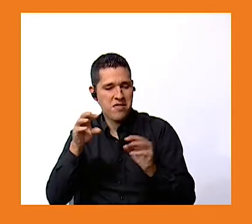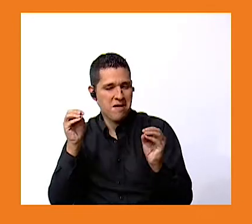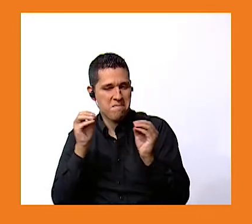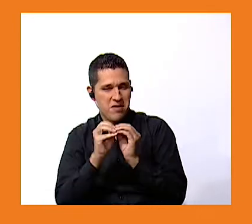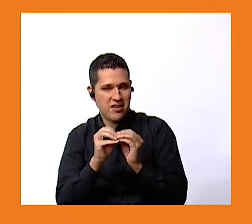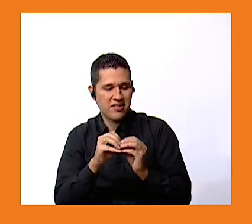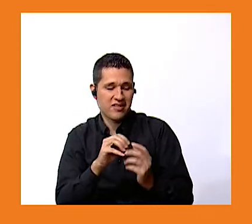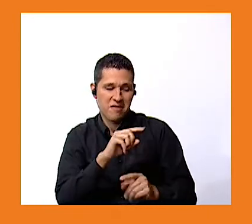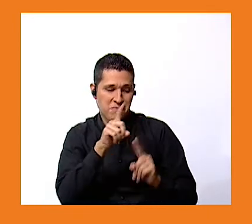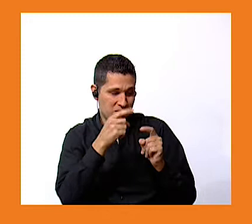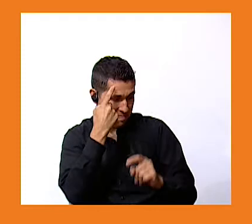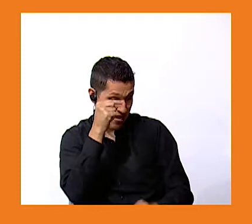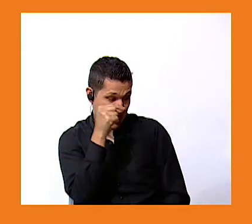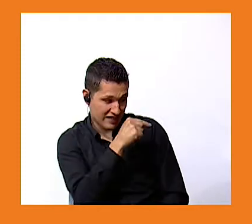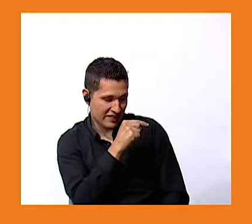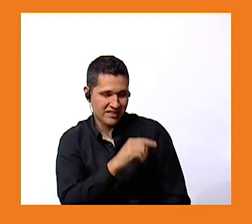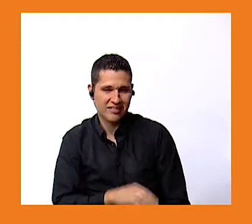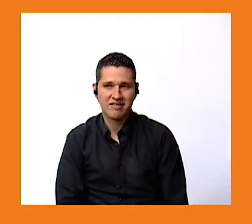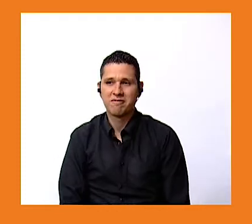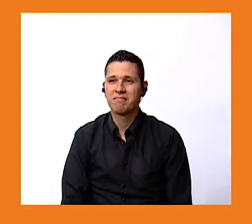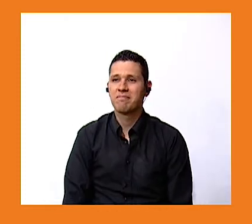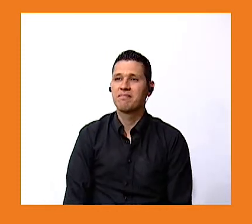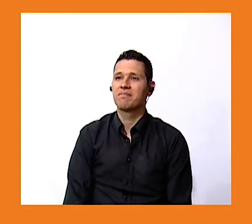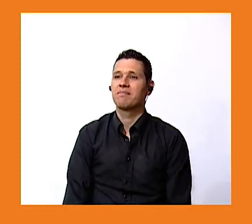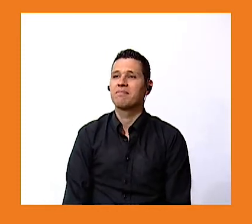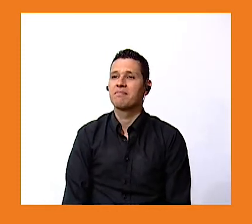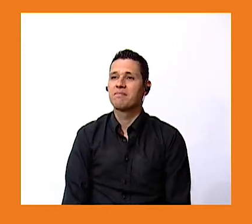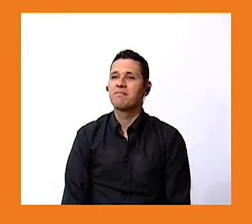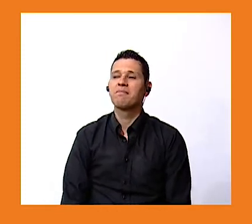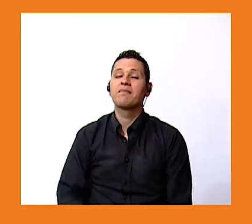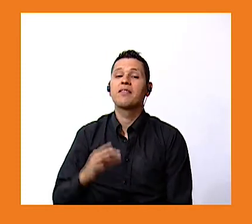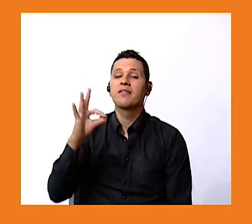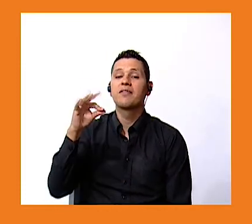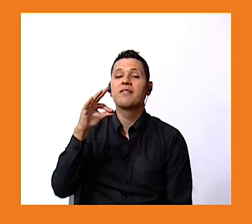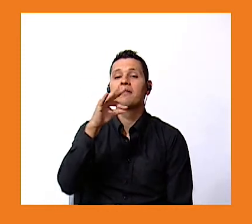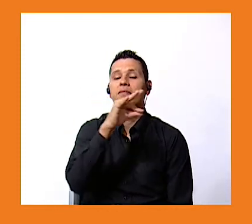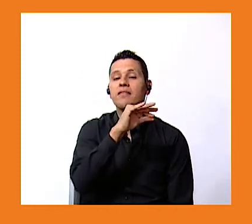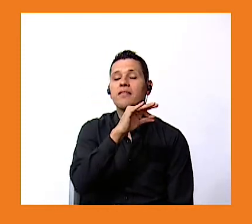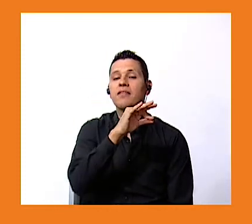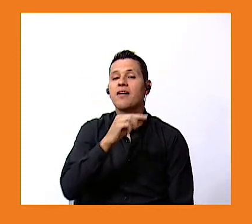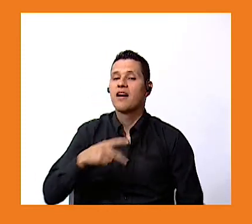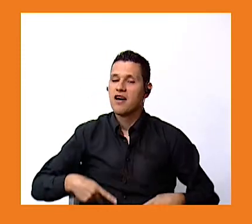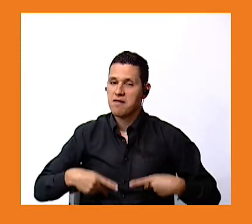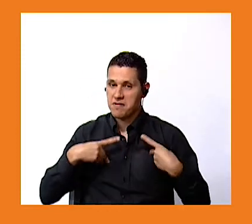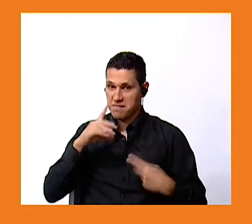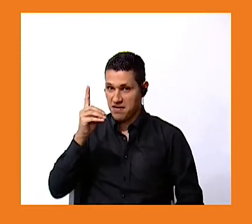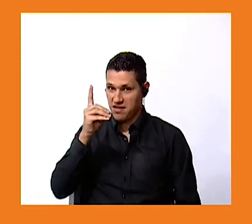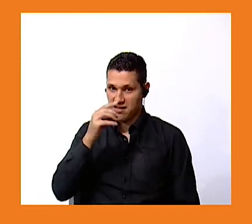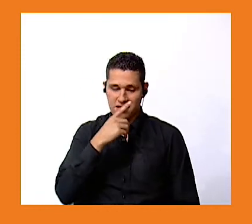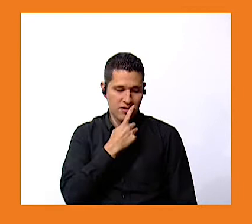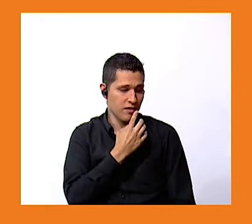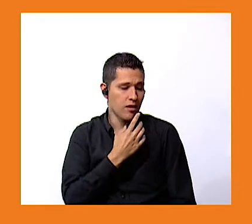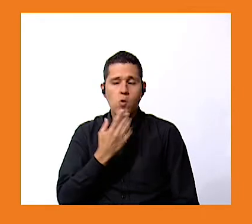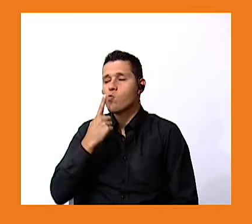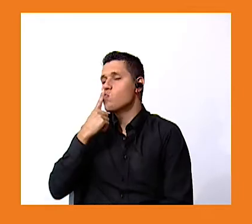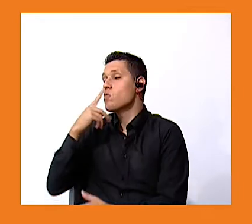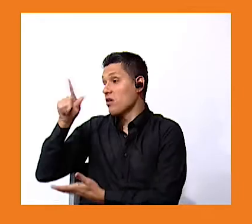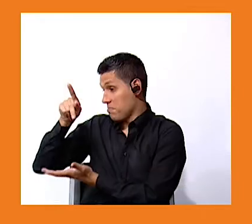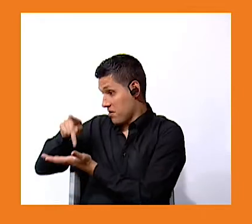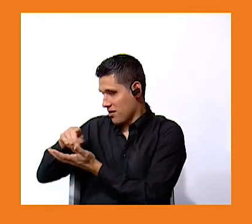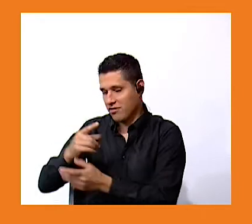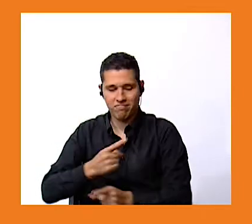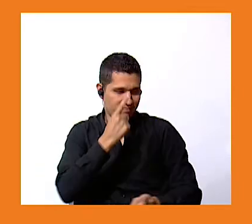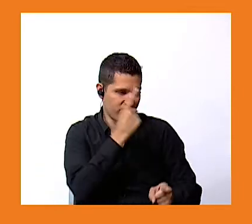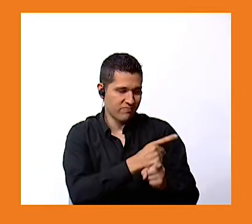where does the butterfly live the butterfly lives in the park correct where do